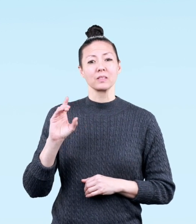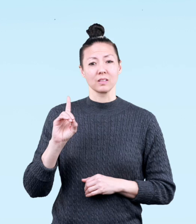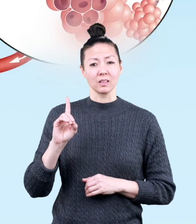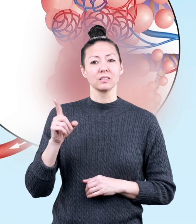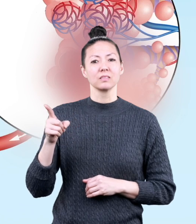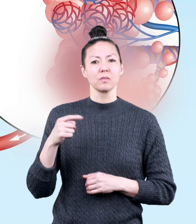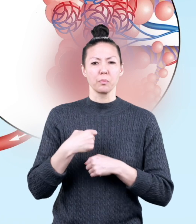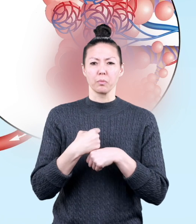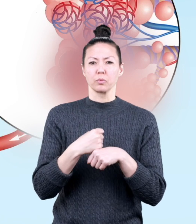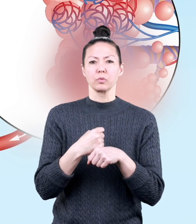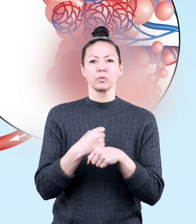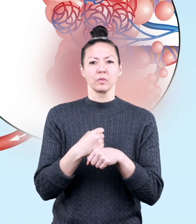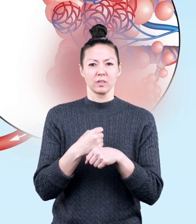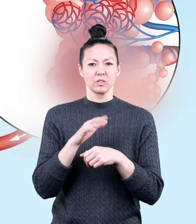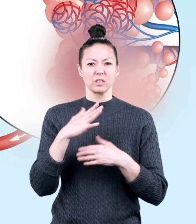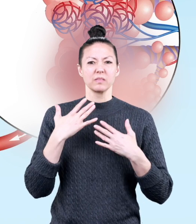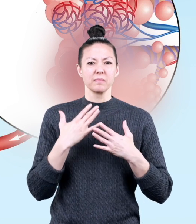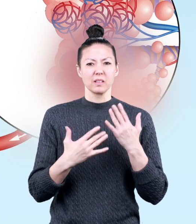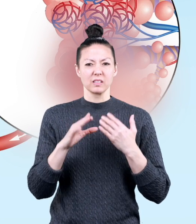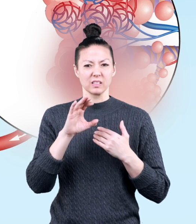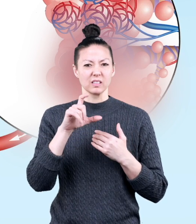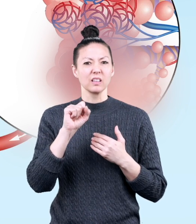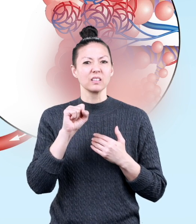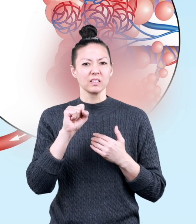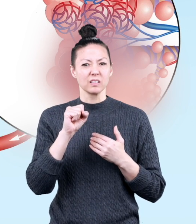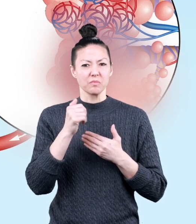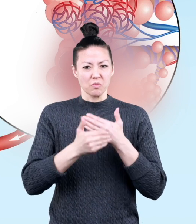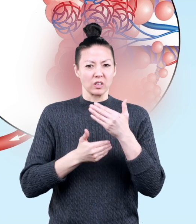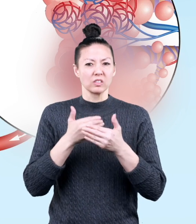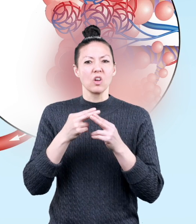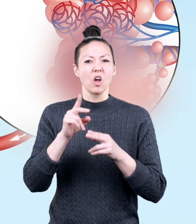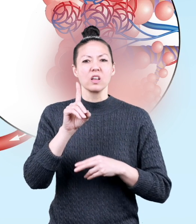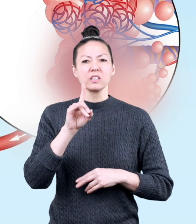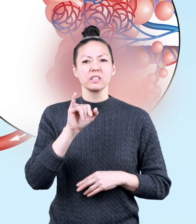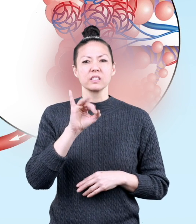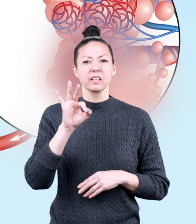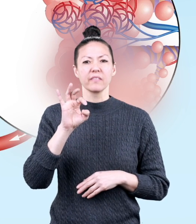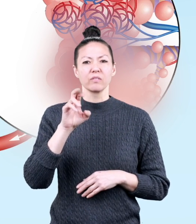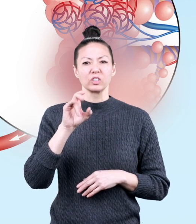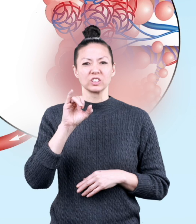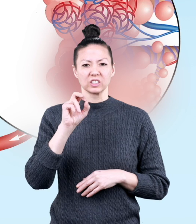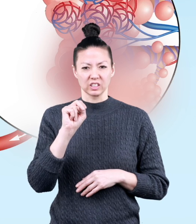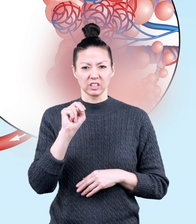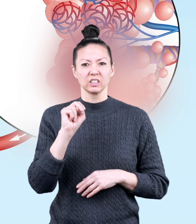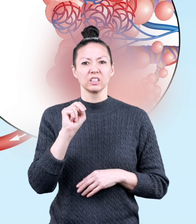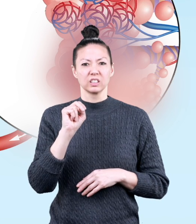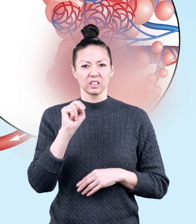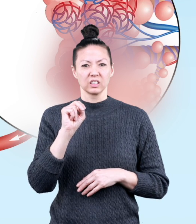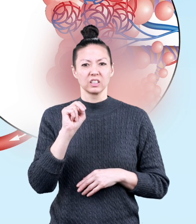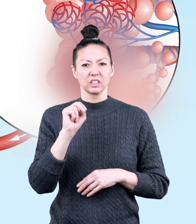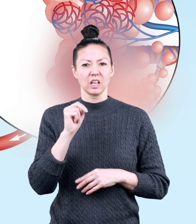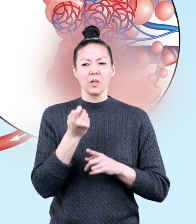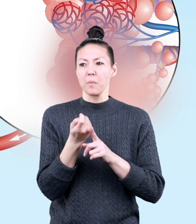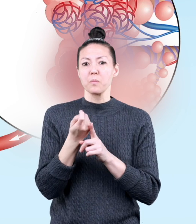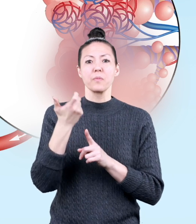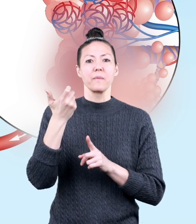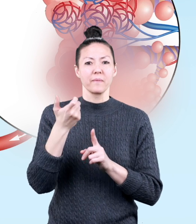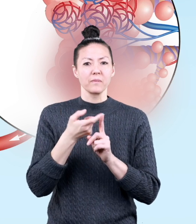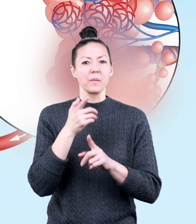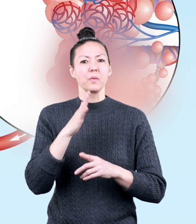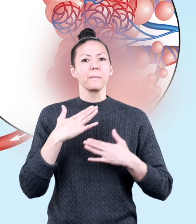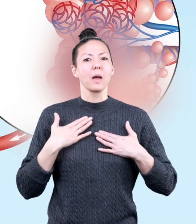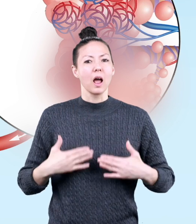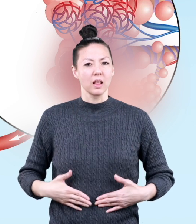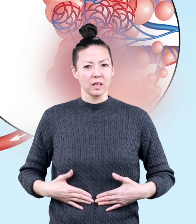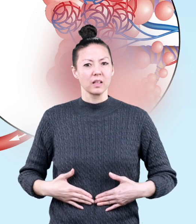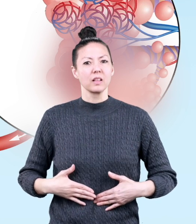Carbon dioxide is produced in your cells through a process called diffusion. It is then